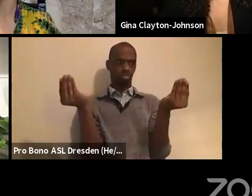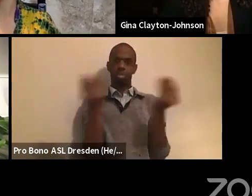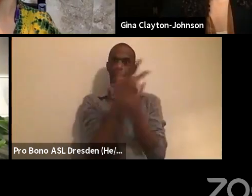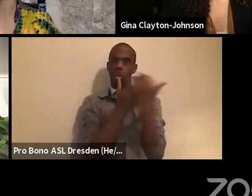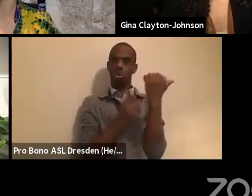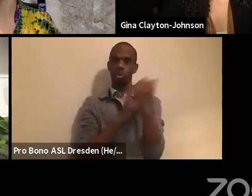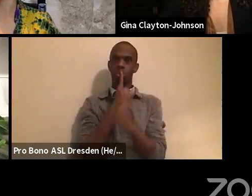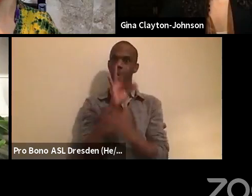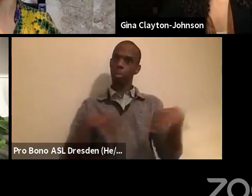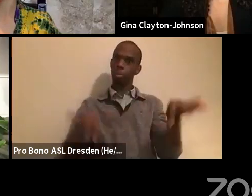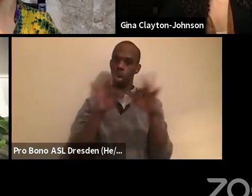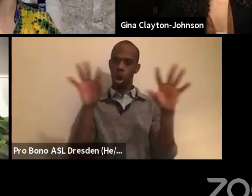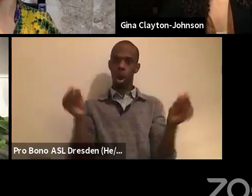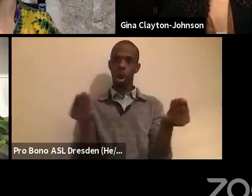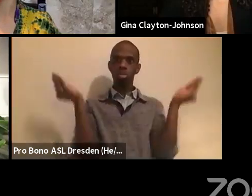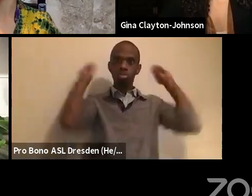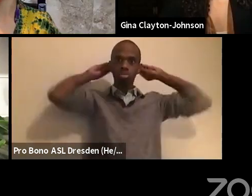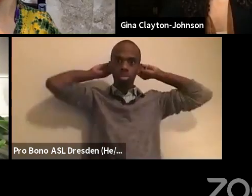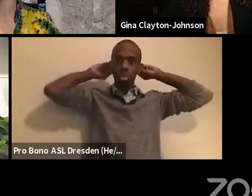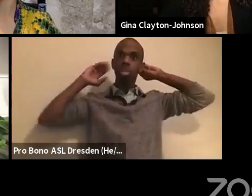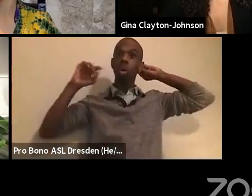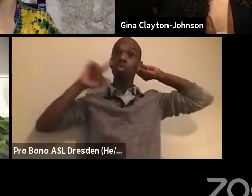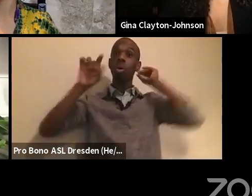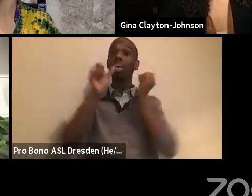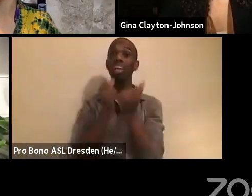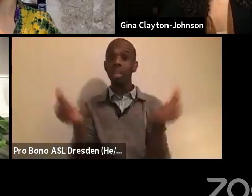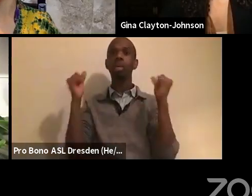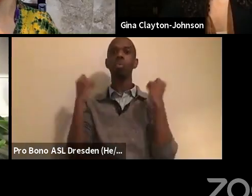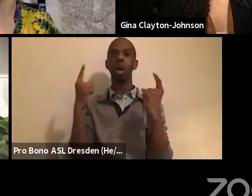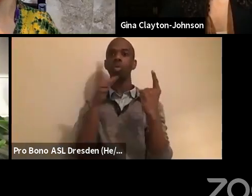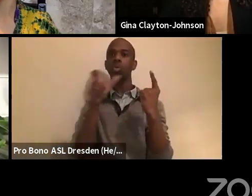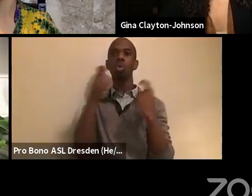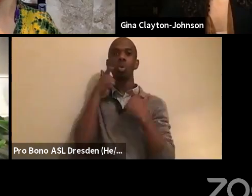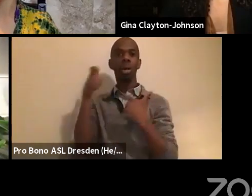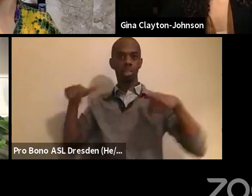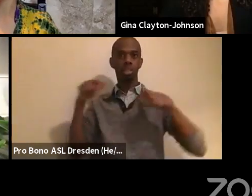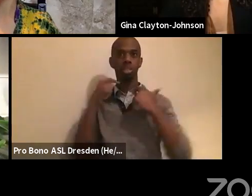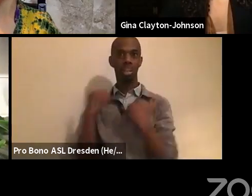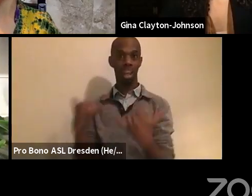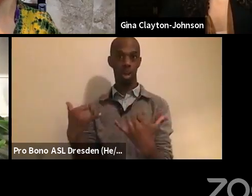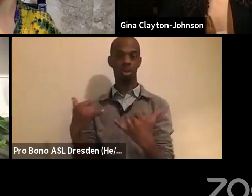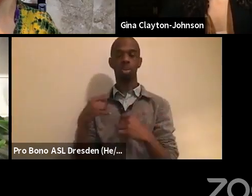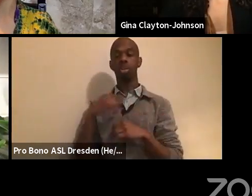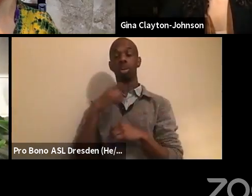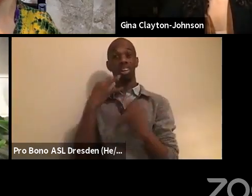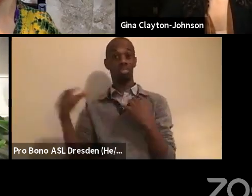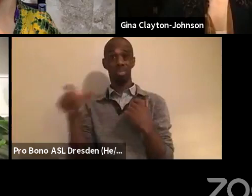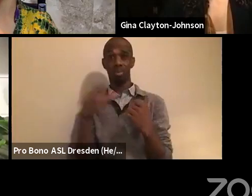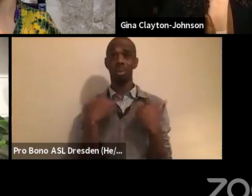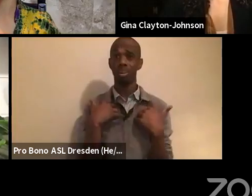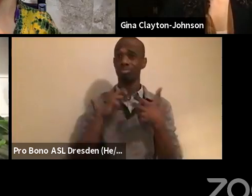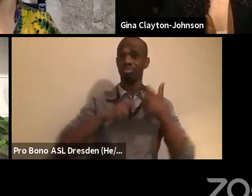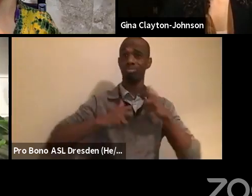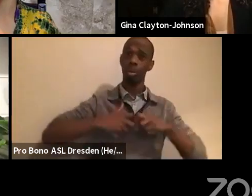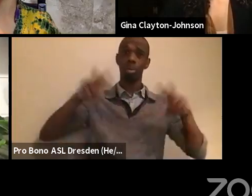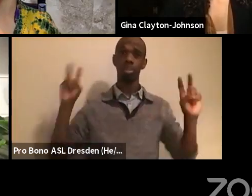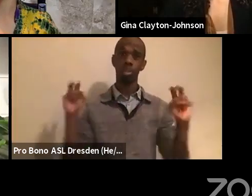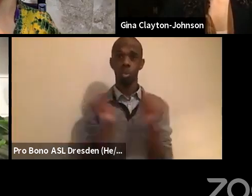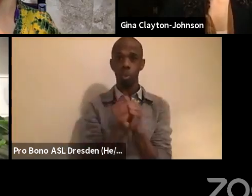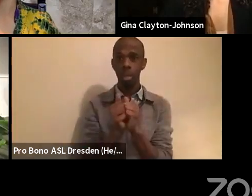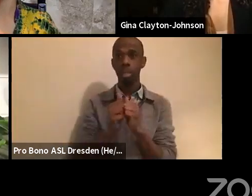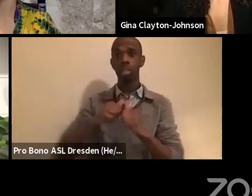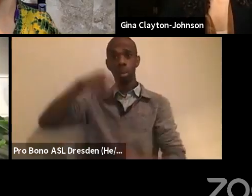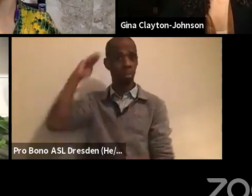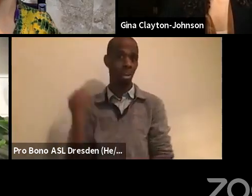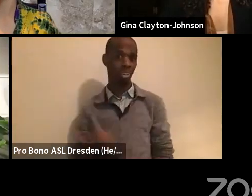um, who's watching this, um, who has, um, issues with, uh, Black